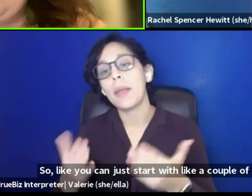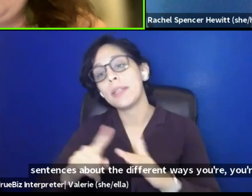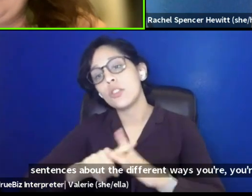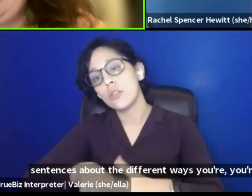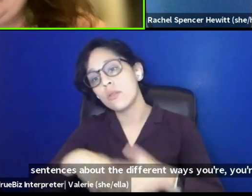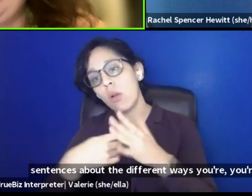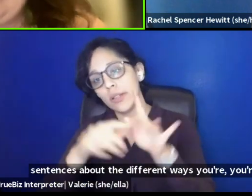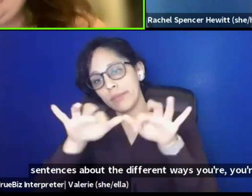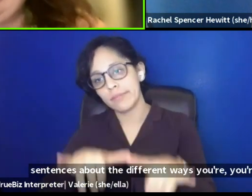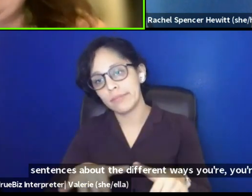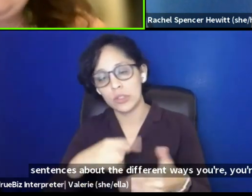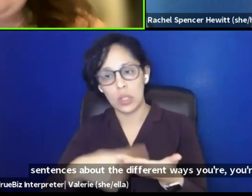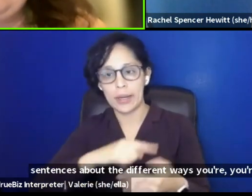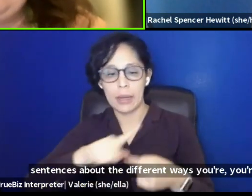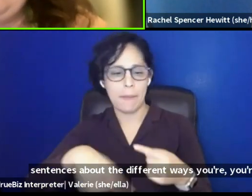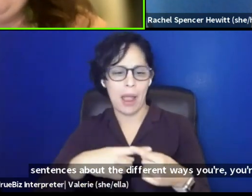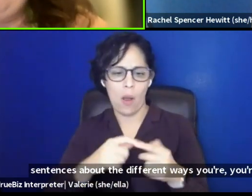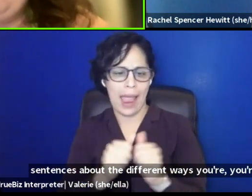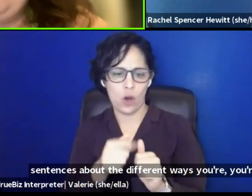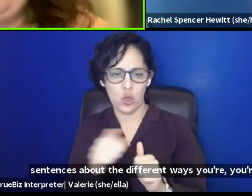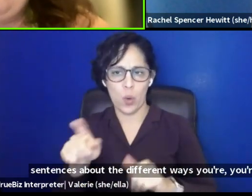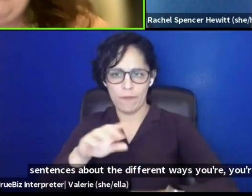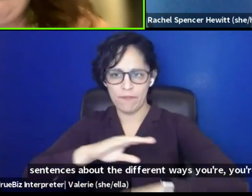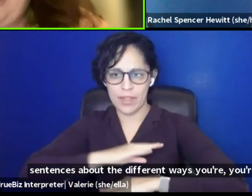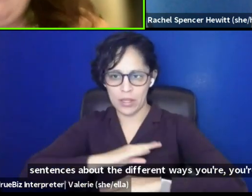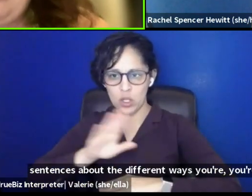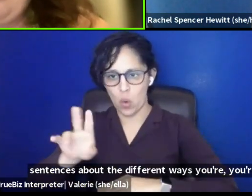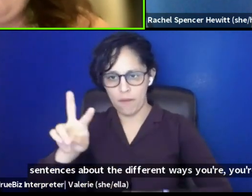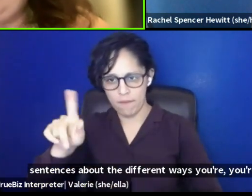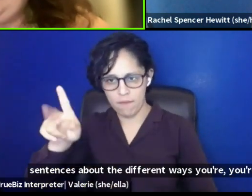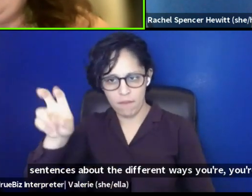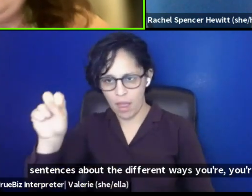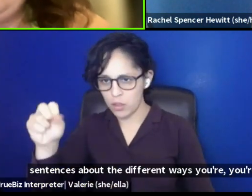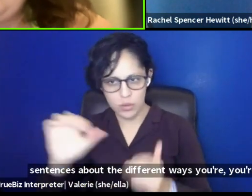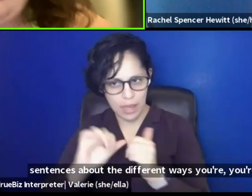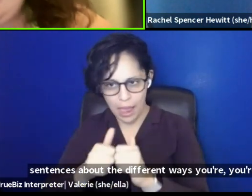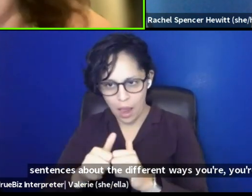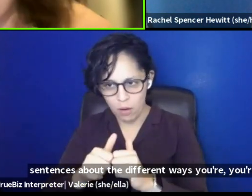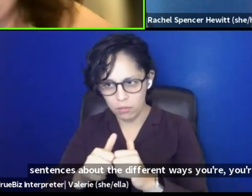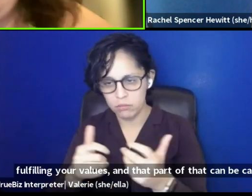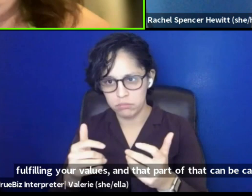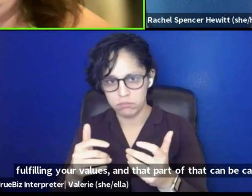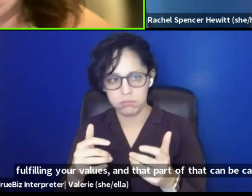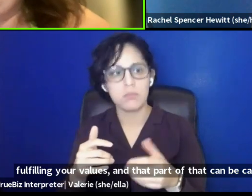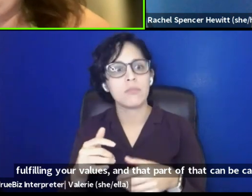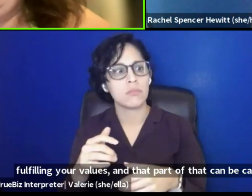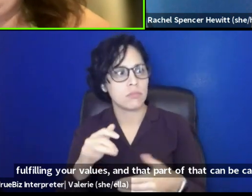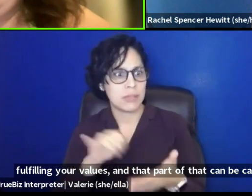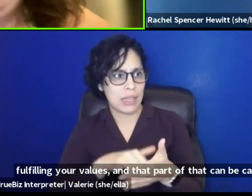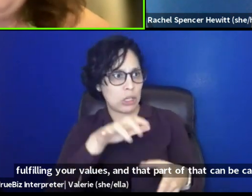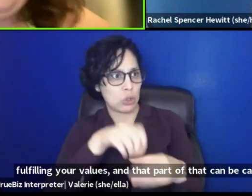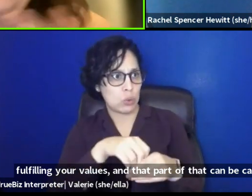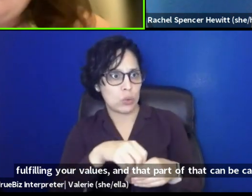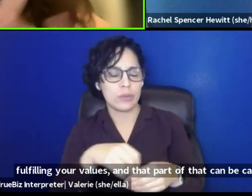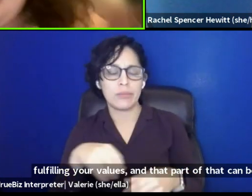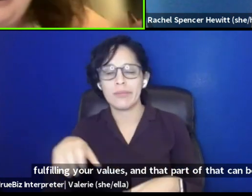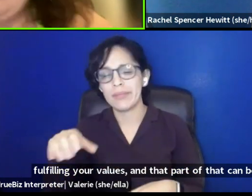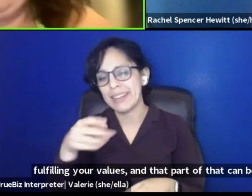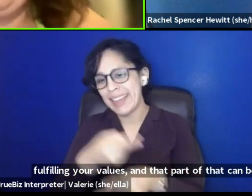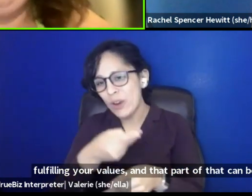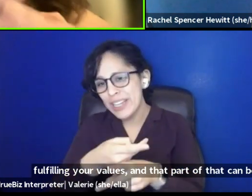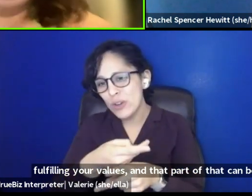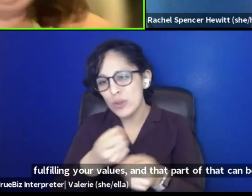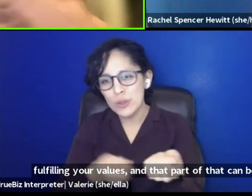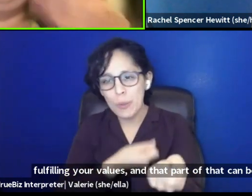you're fulfilling your values. Um, and that part of that can be caretaker support, um, and the things that are sort of not